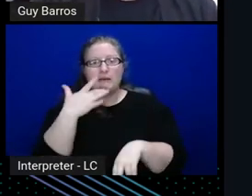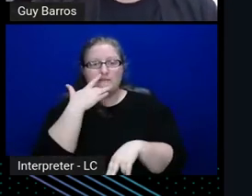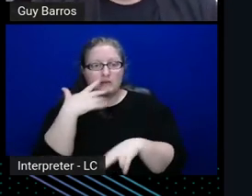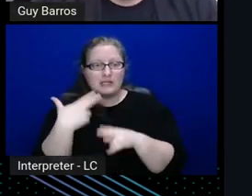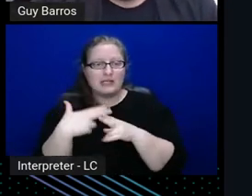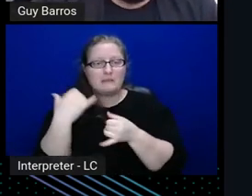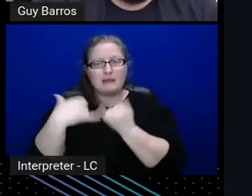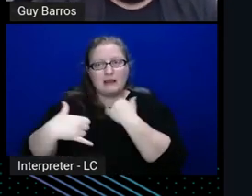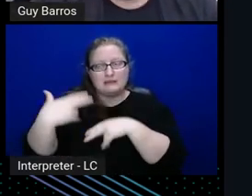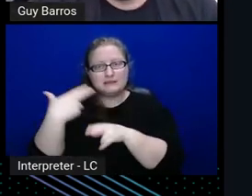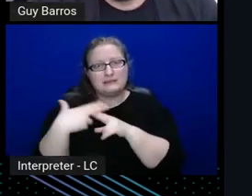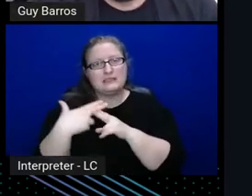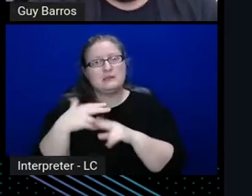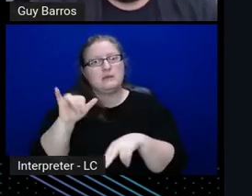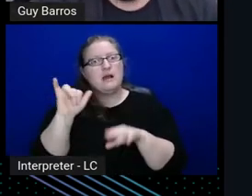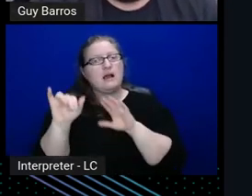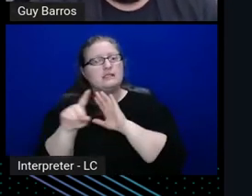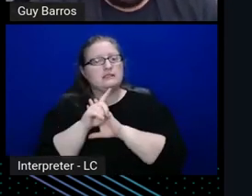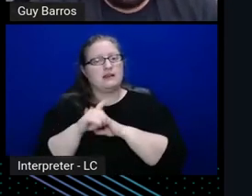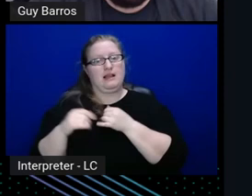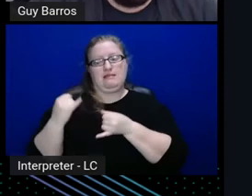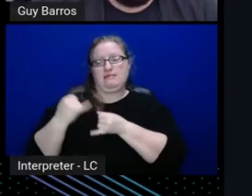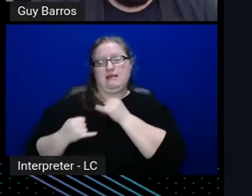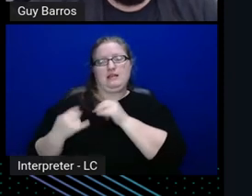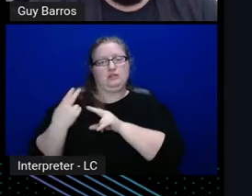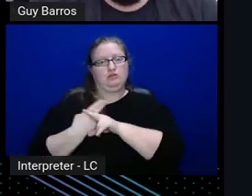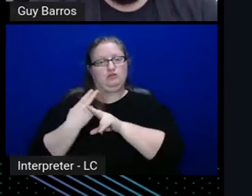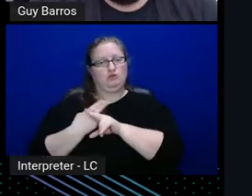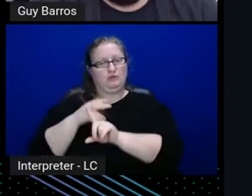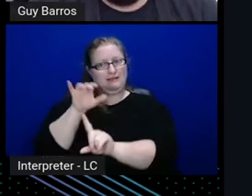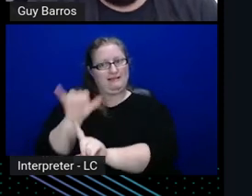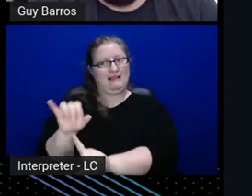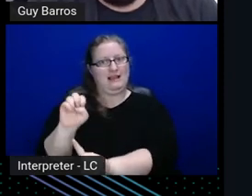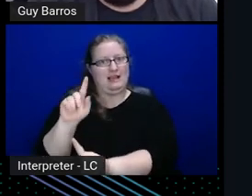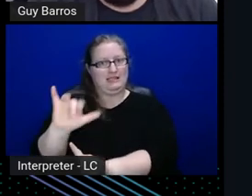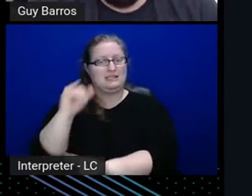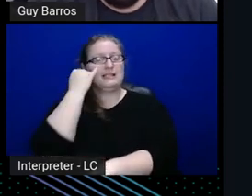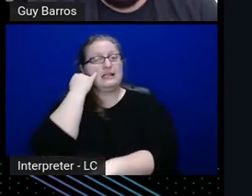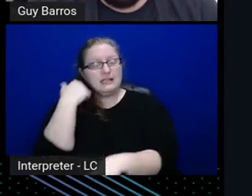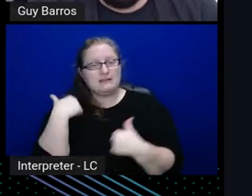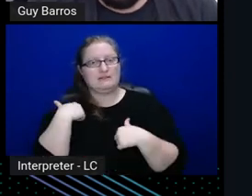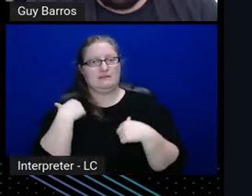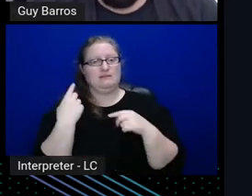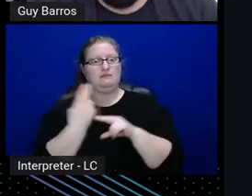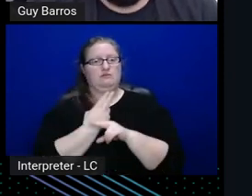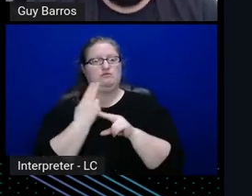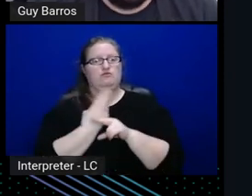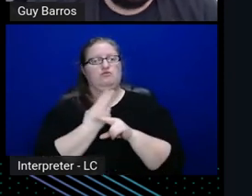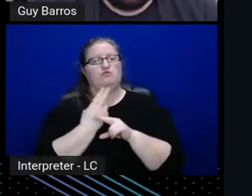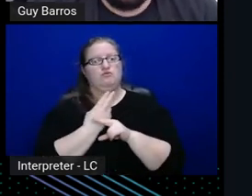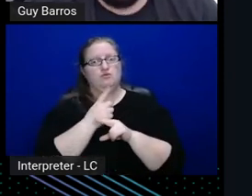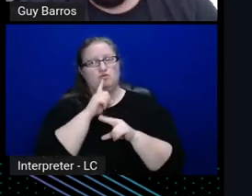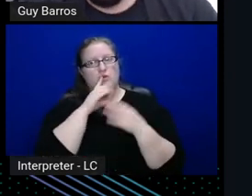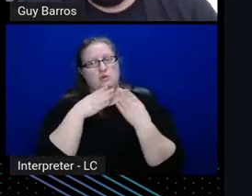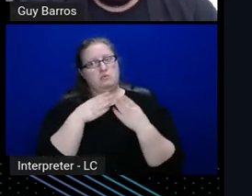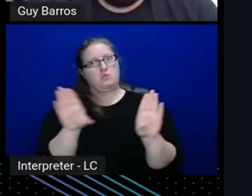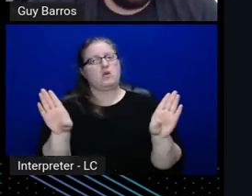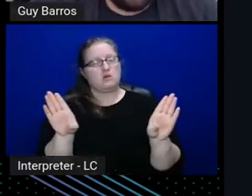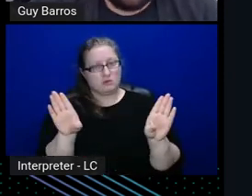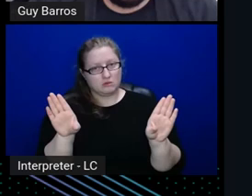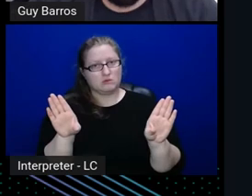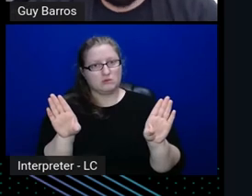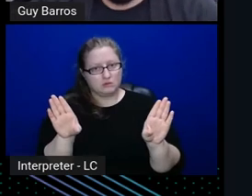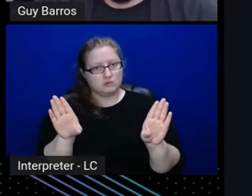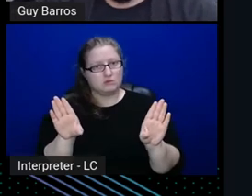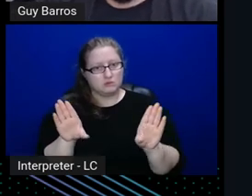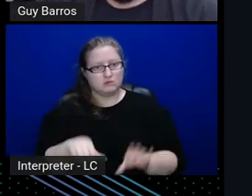identify the last usage of that entity, if I am using a, a quite broad entity, and things like that, and